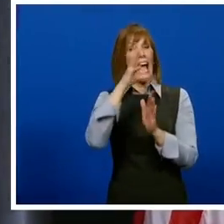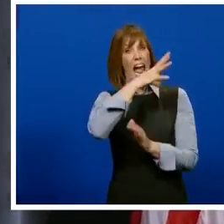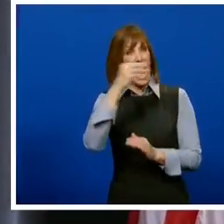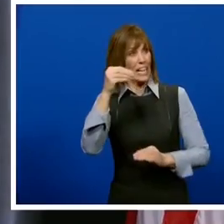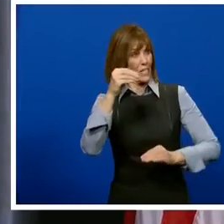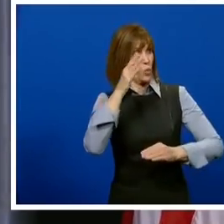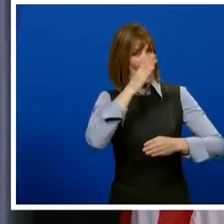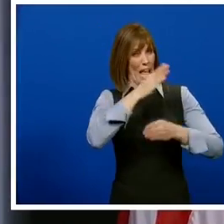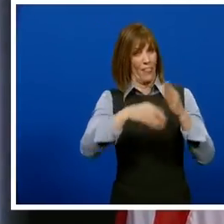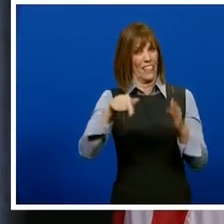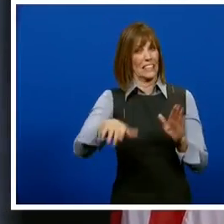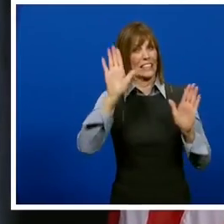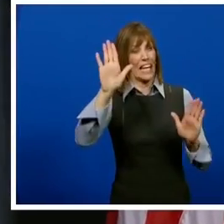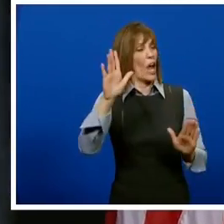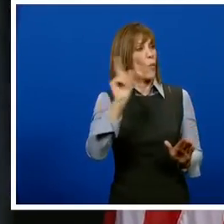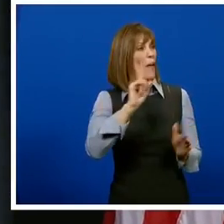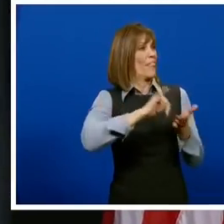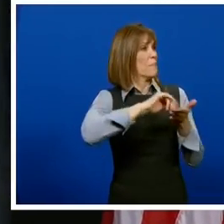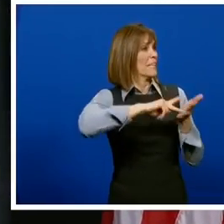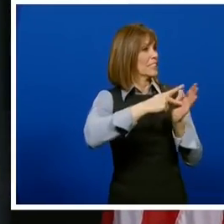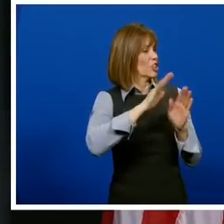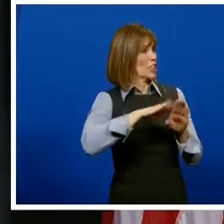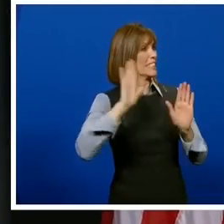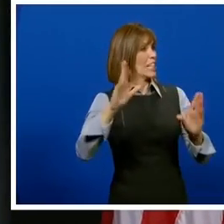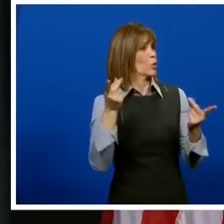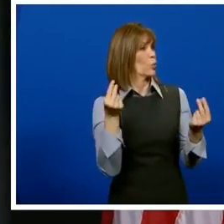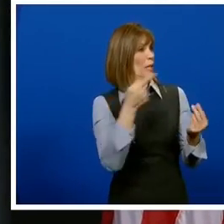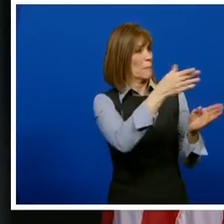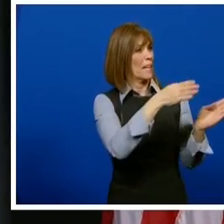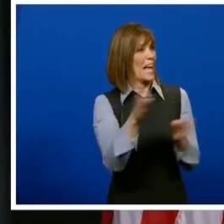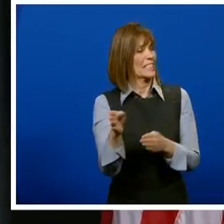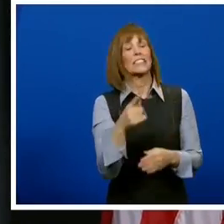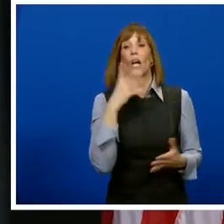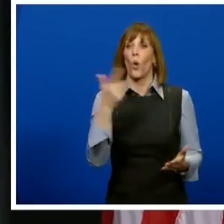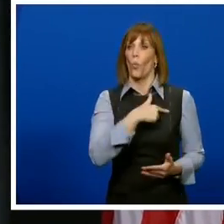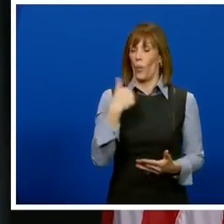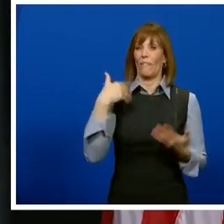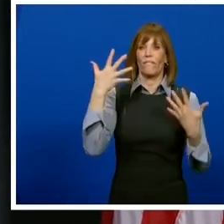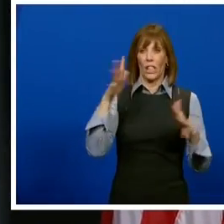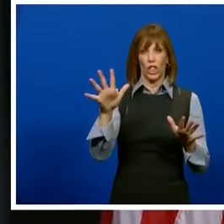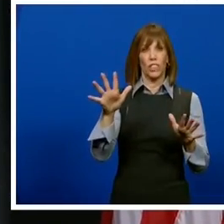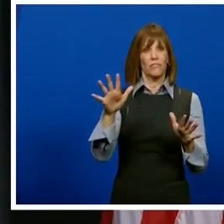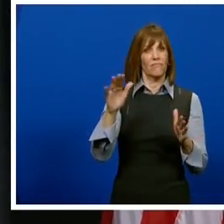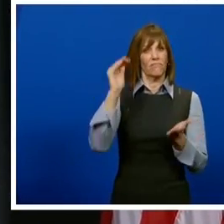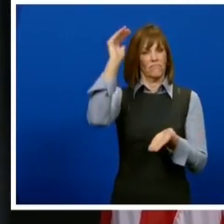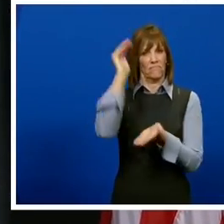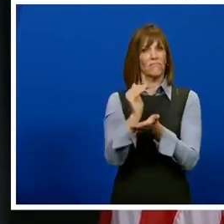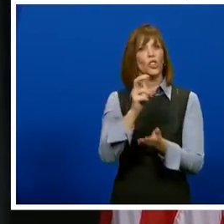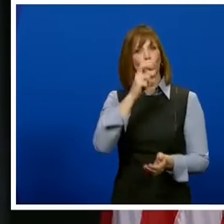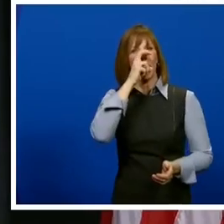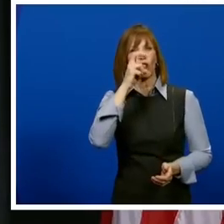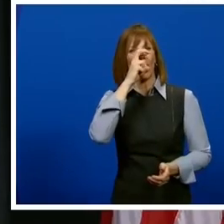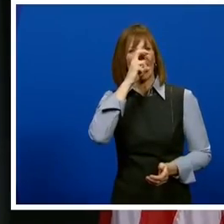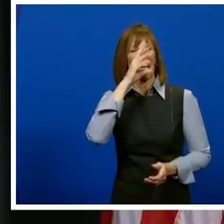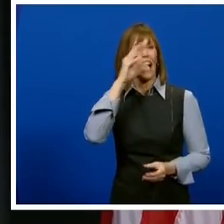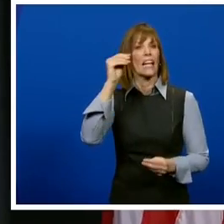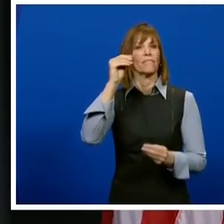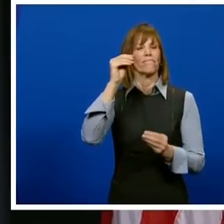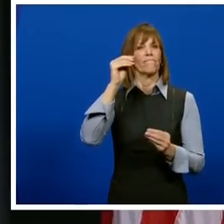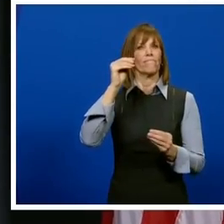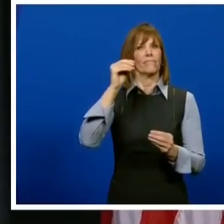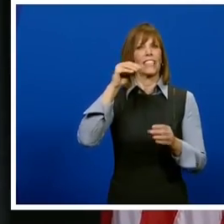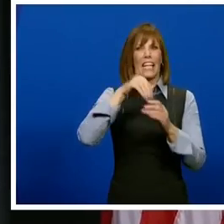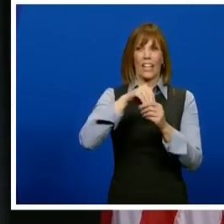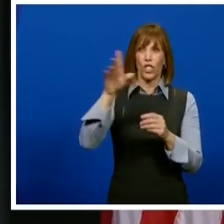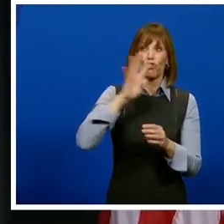this Sunday. What are the plans for that moving forward? Well, we've eliminated most of the restrictions and mitigated restrictions that were in the,